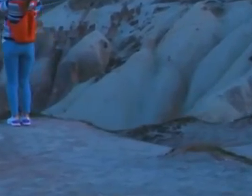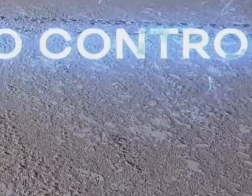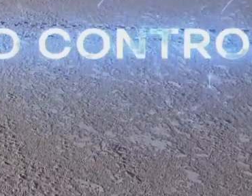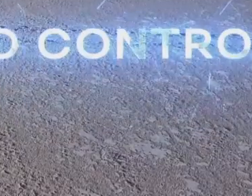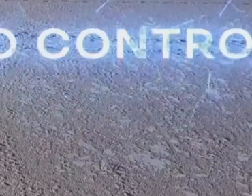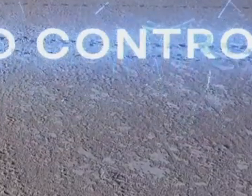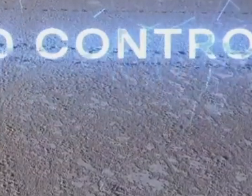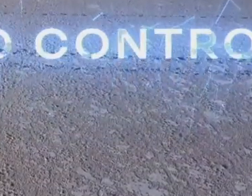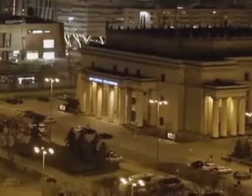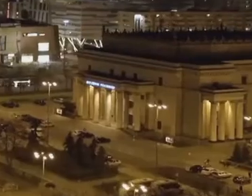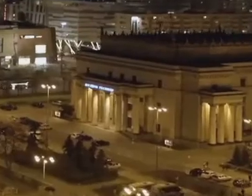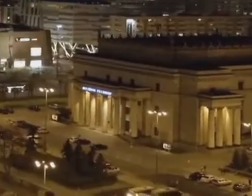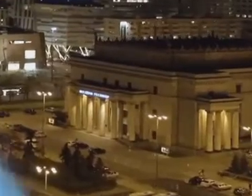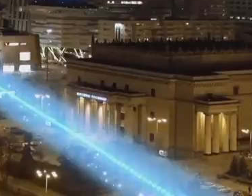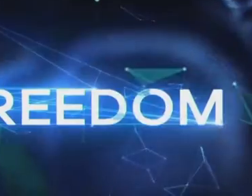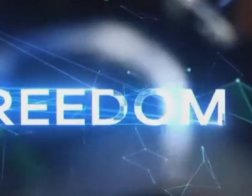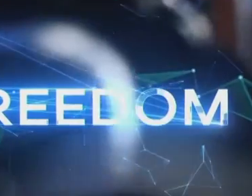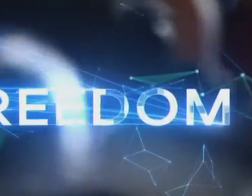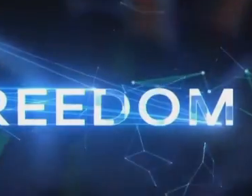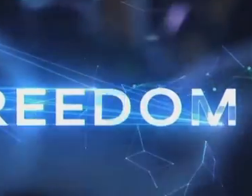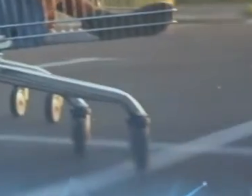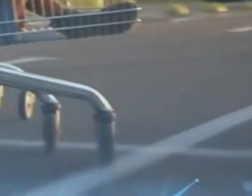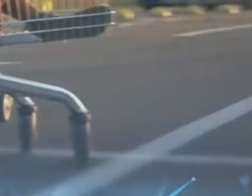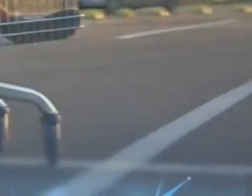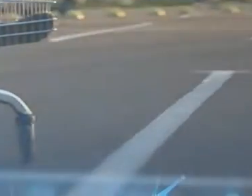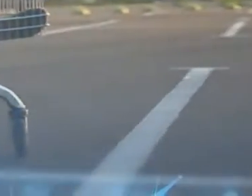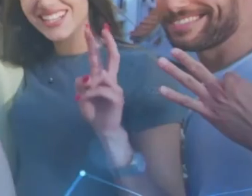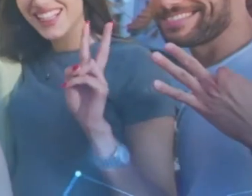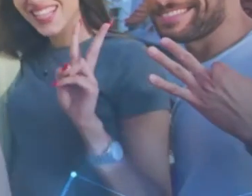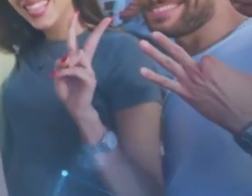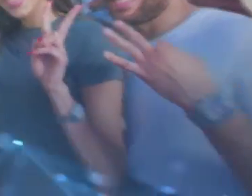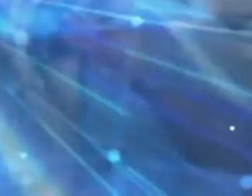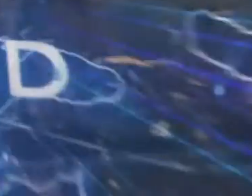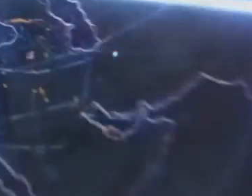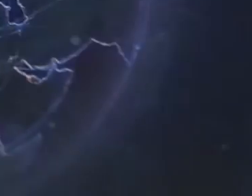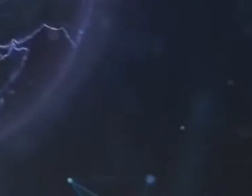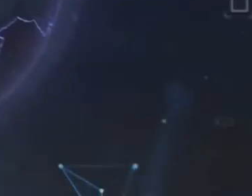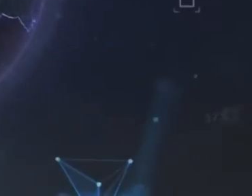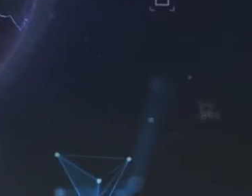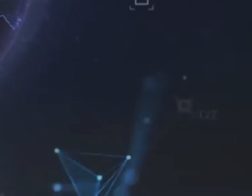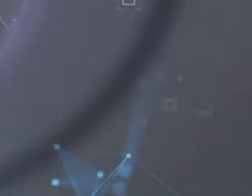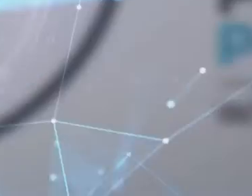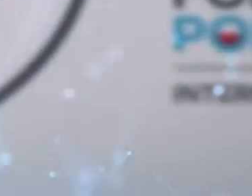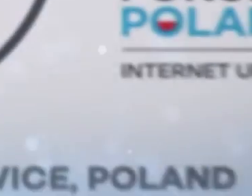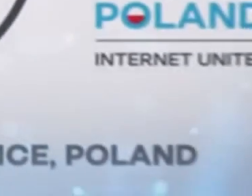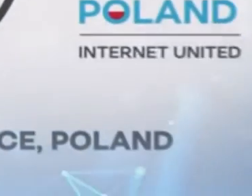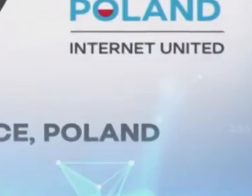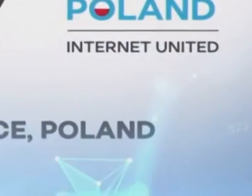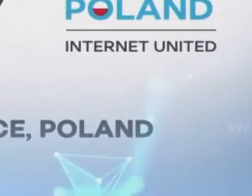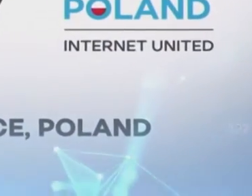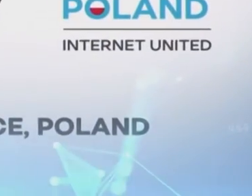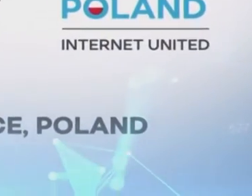We all despise control. And desire freedom. We are all united.